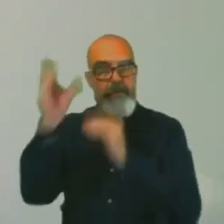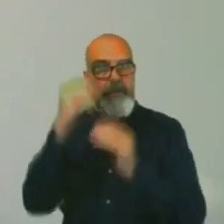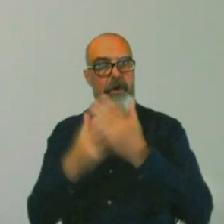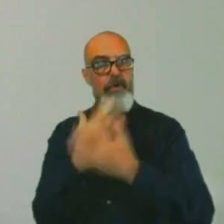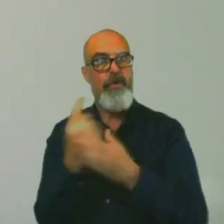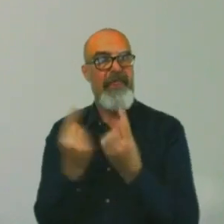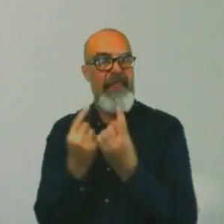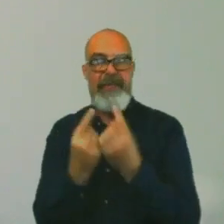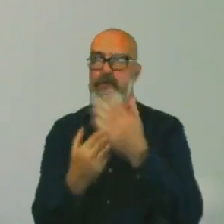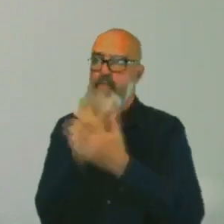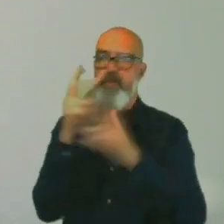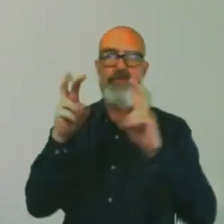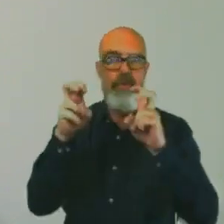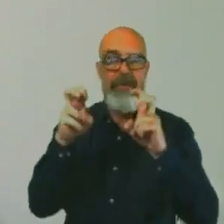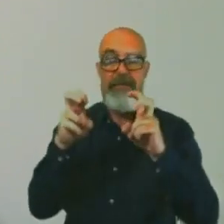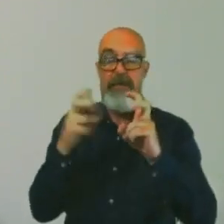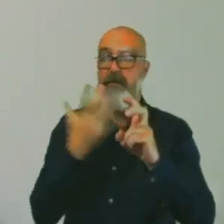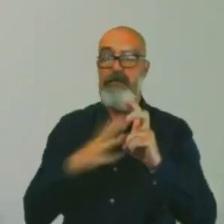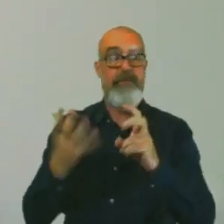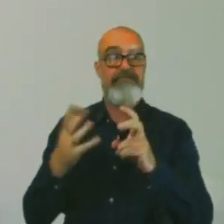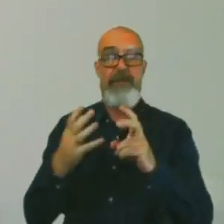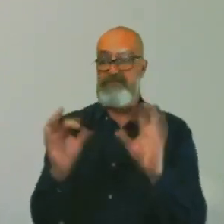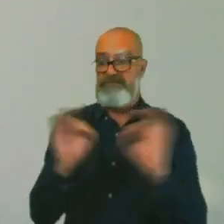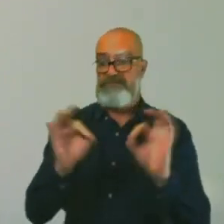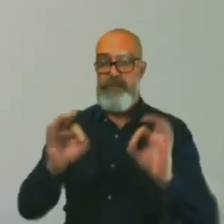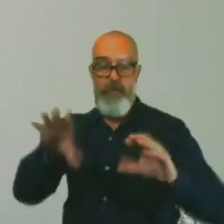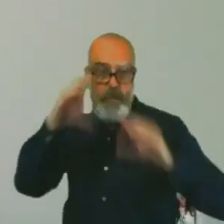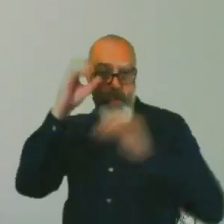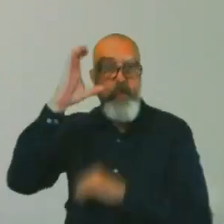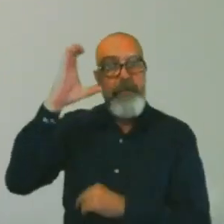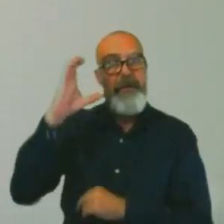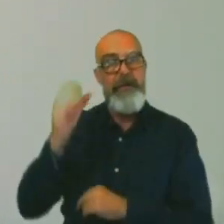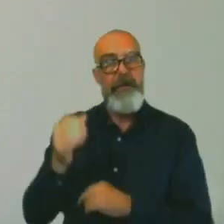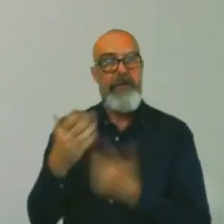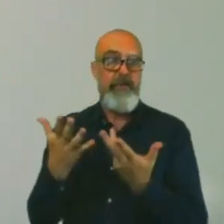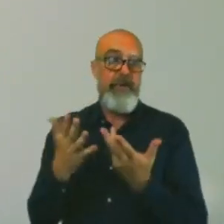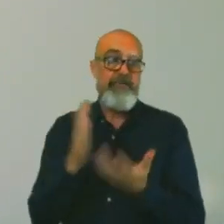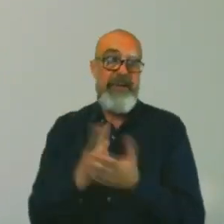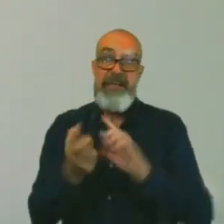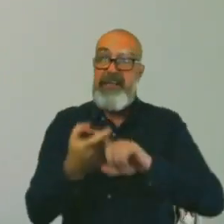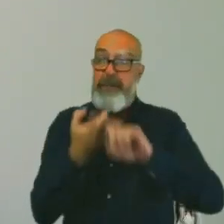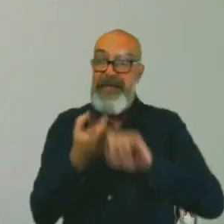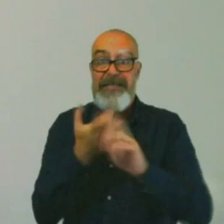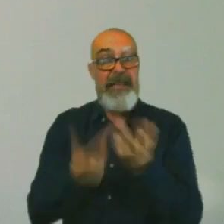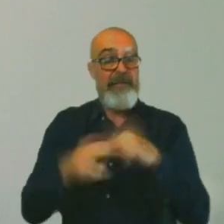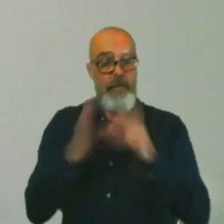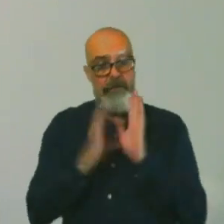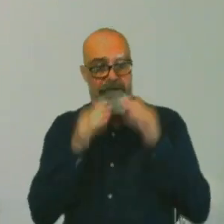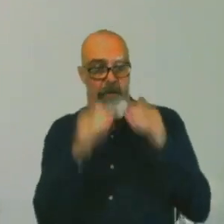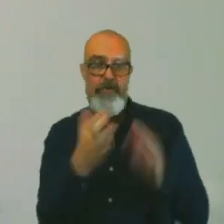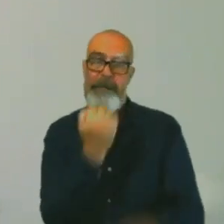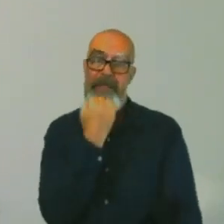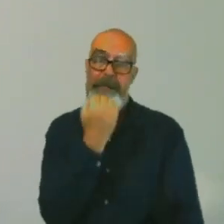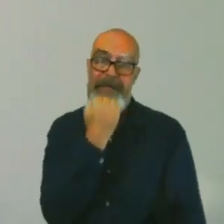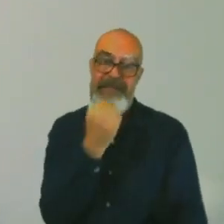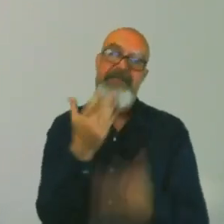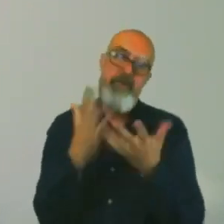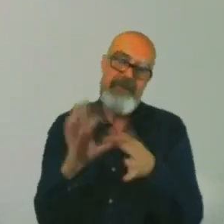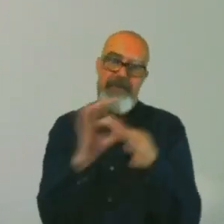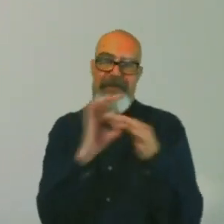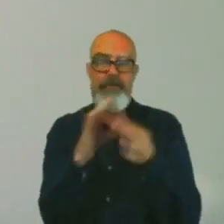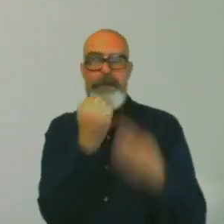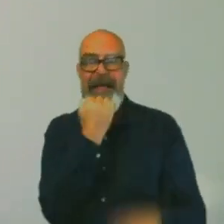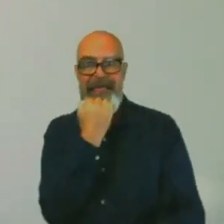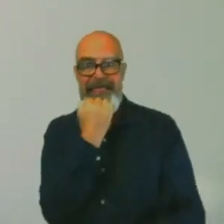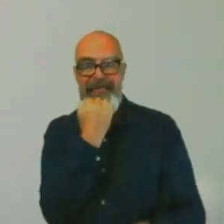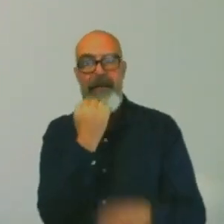altogether. So it depends if you want to do a PhD in mathematics. Of course, you need to do something related to mathematics. If you